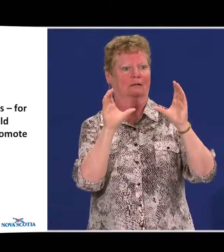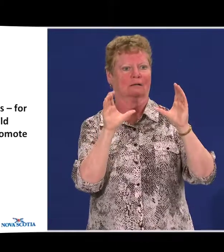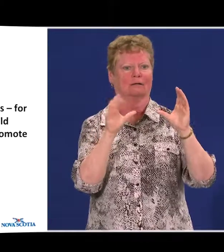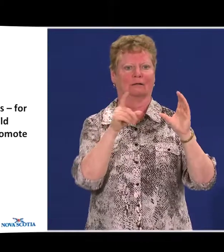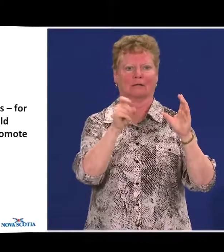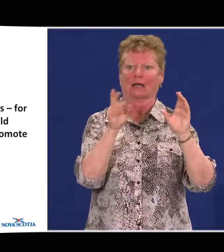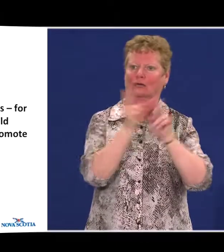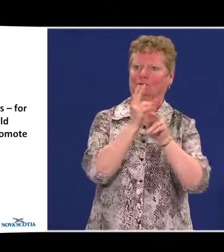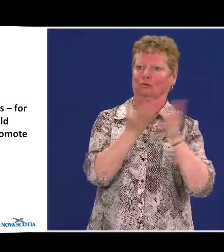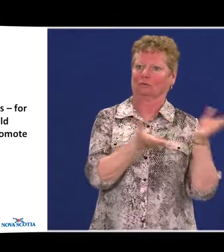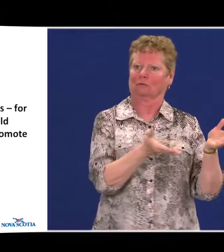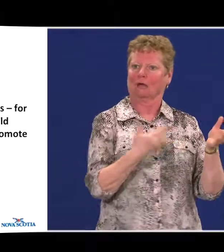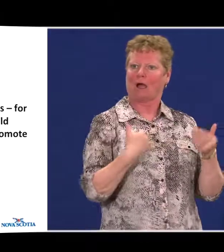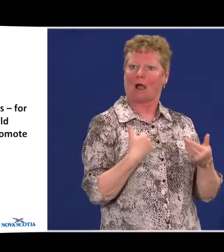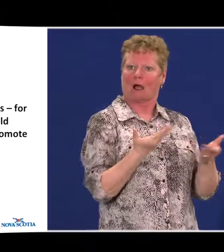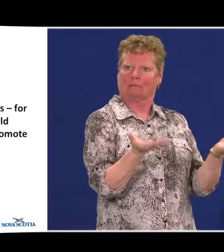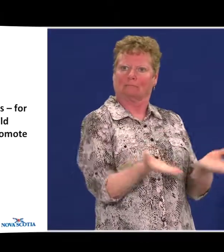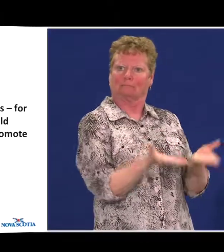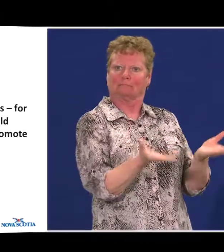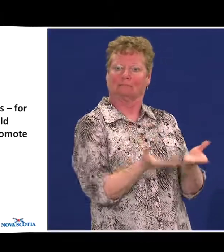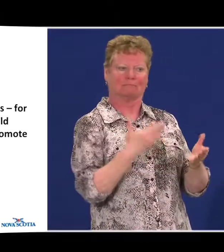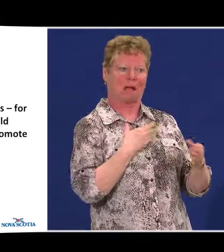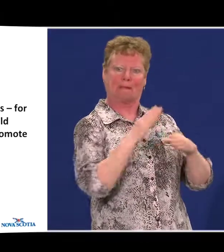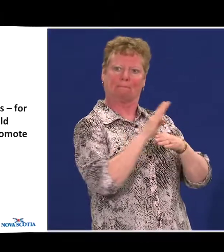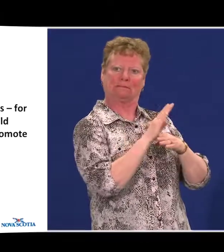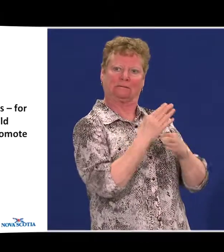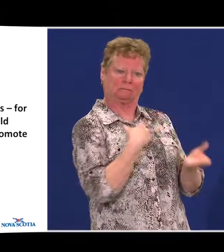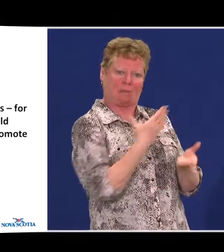promote the accessibility of their business.